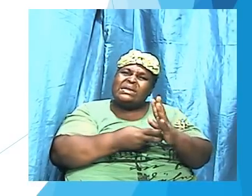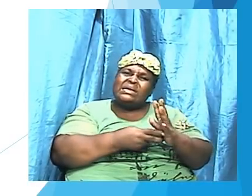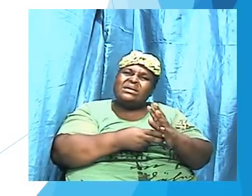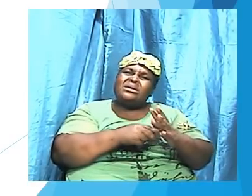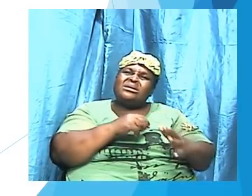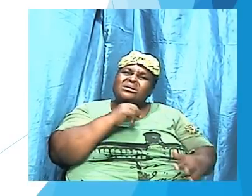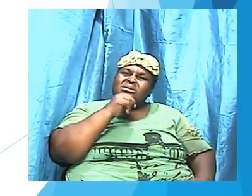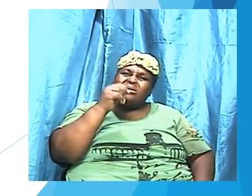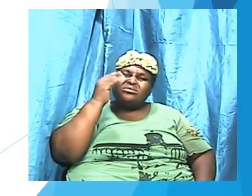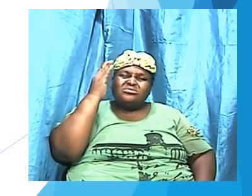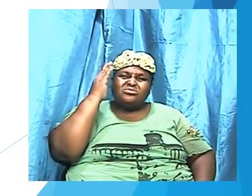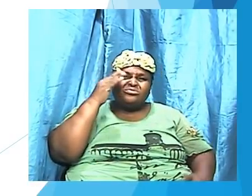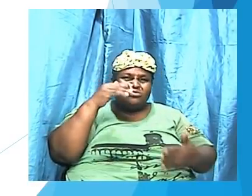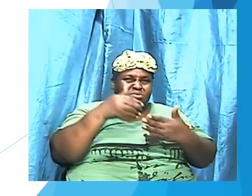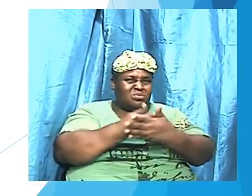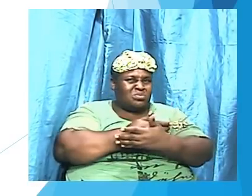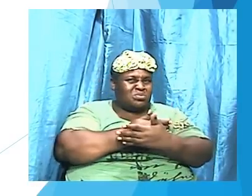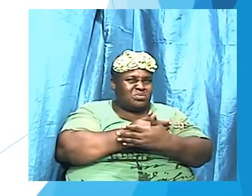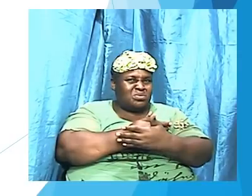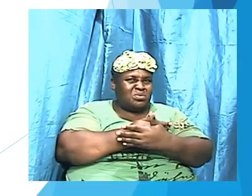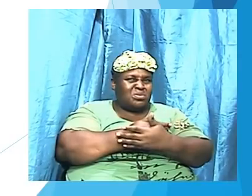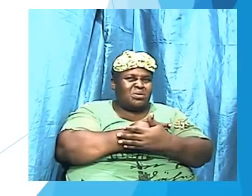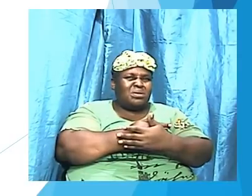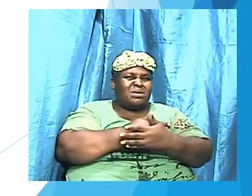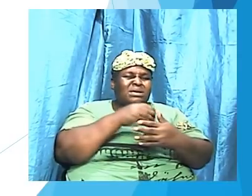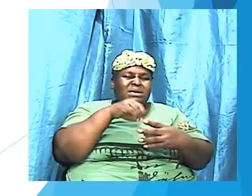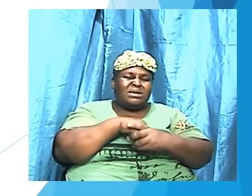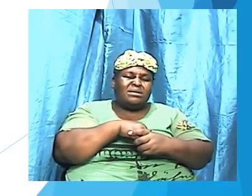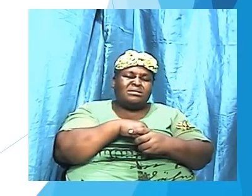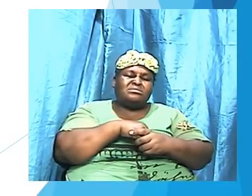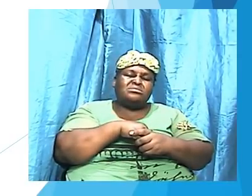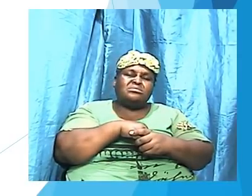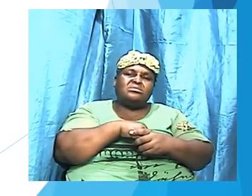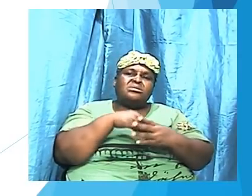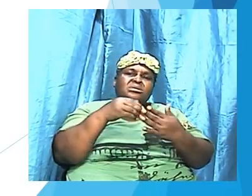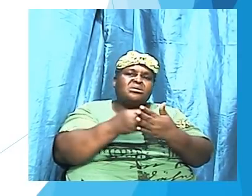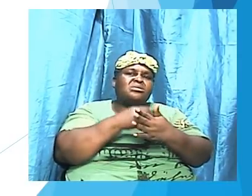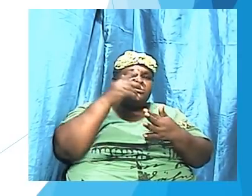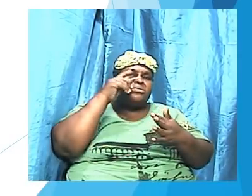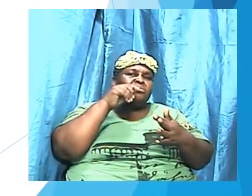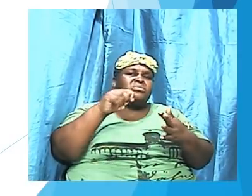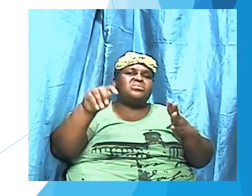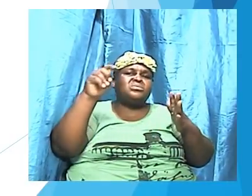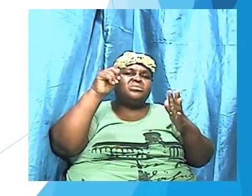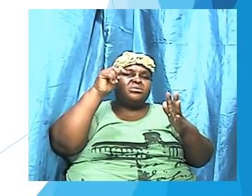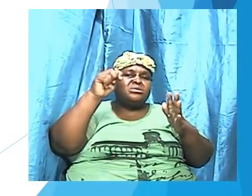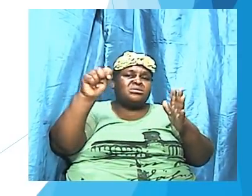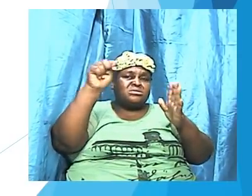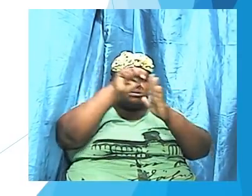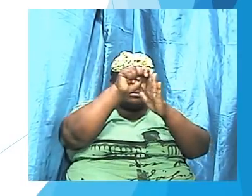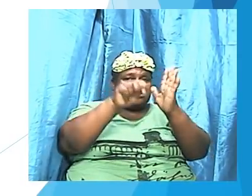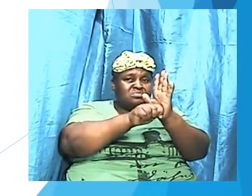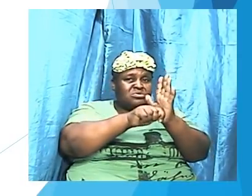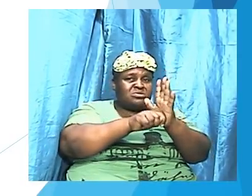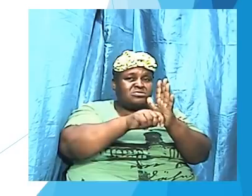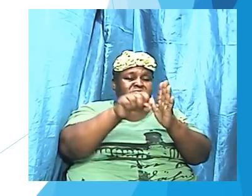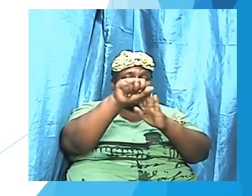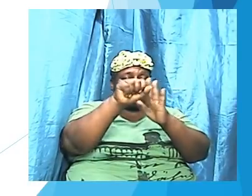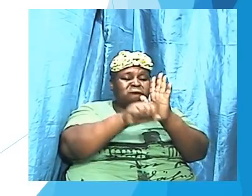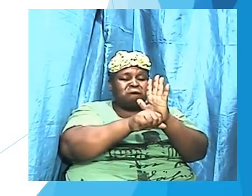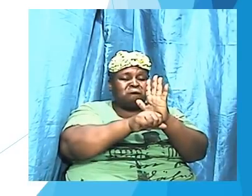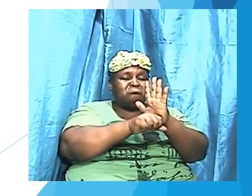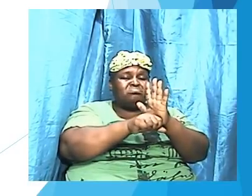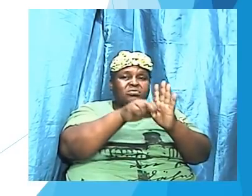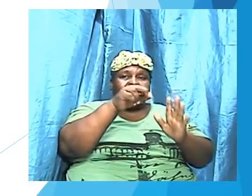in particularly New Testament scriptures, right? We look in Revelation, Revelation